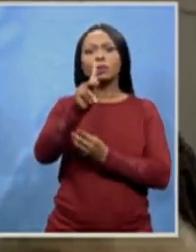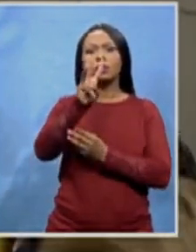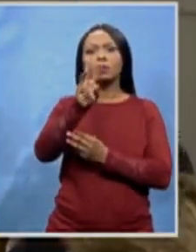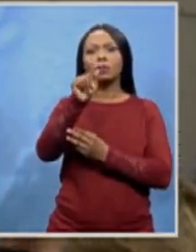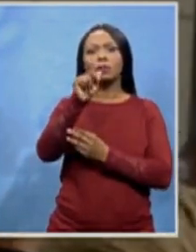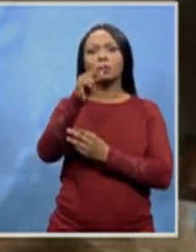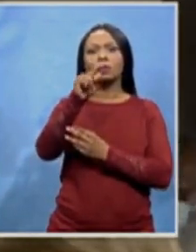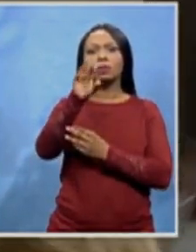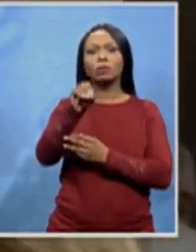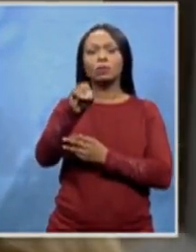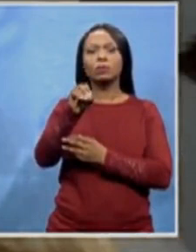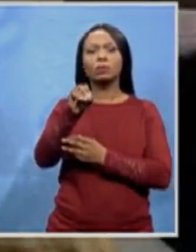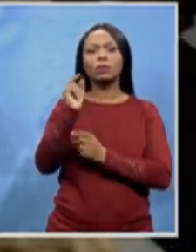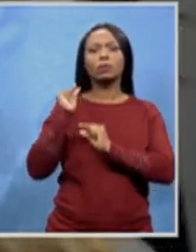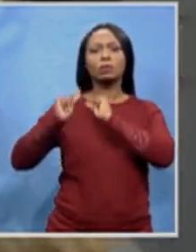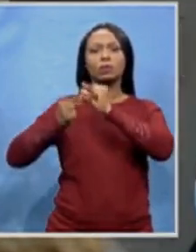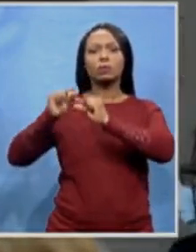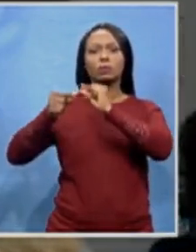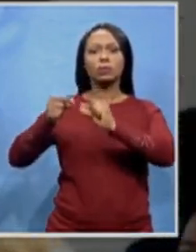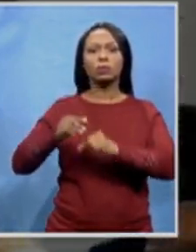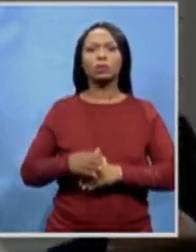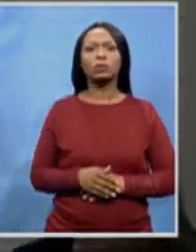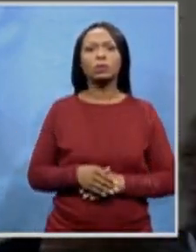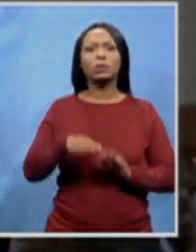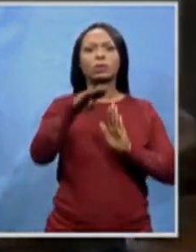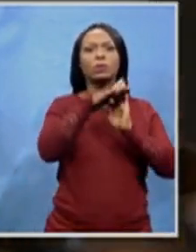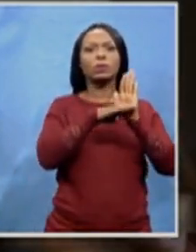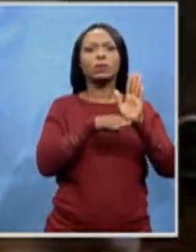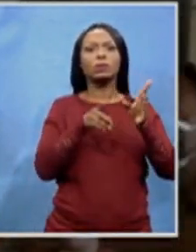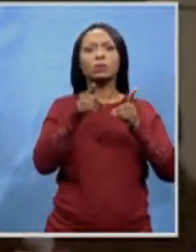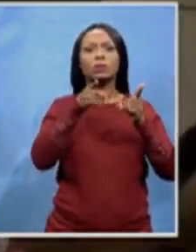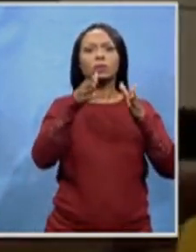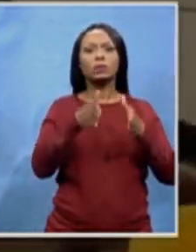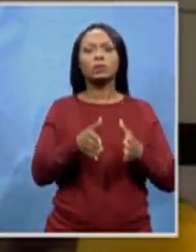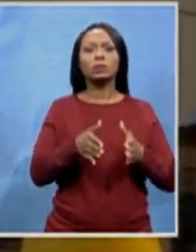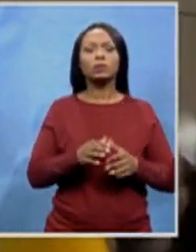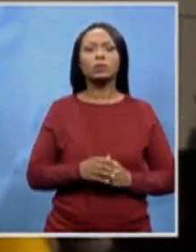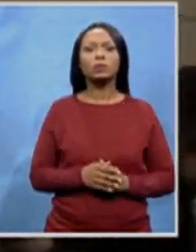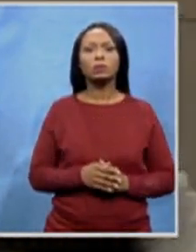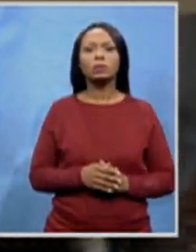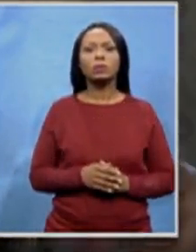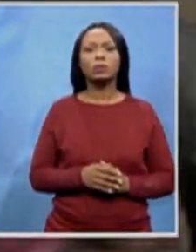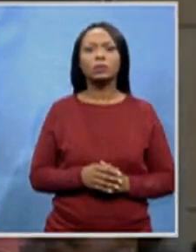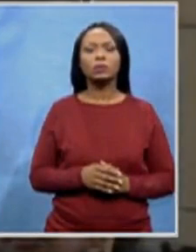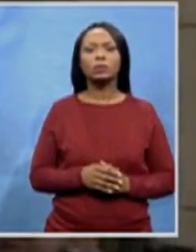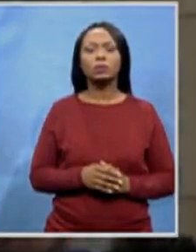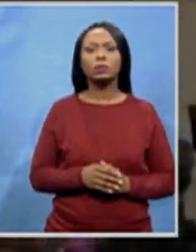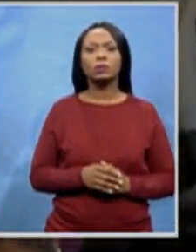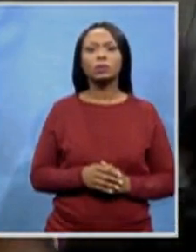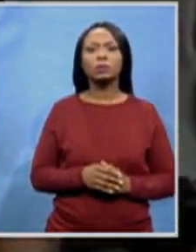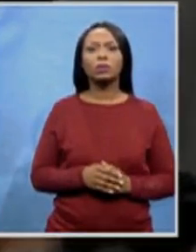Let's to both Kwaipo Kwaipo and the